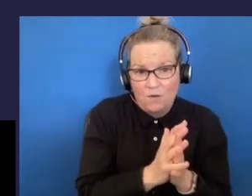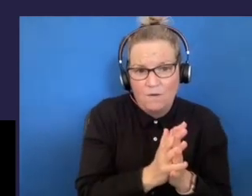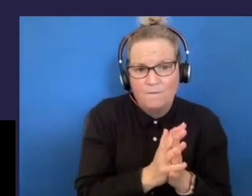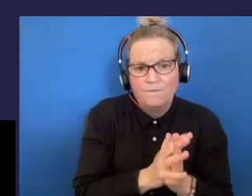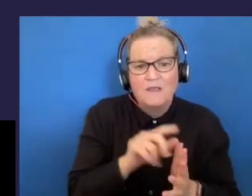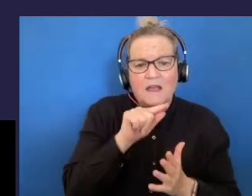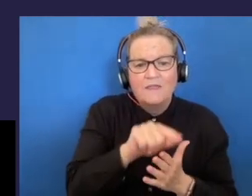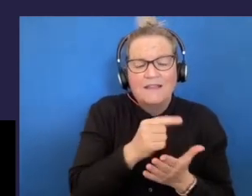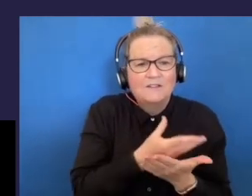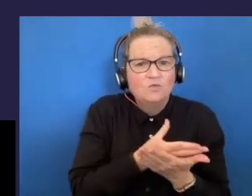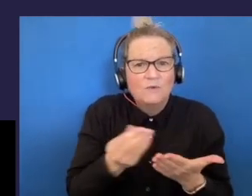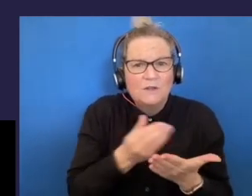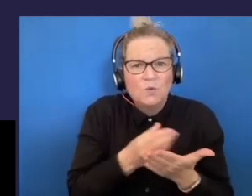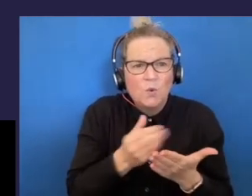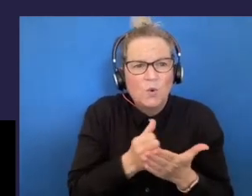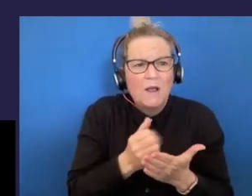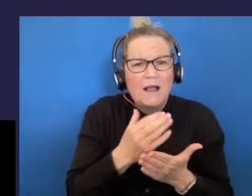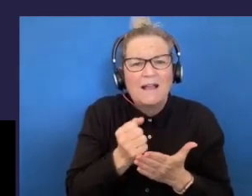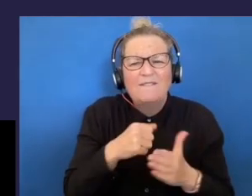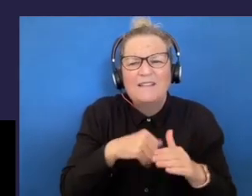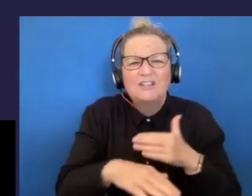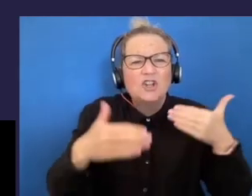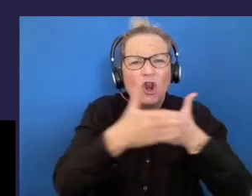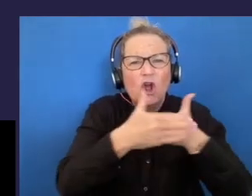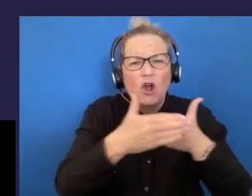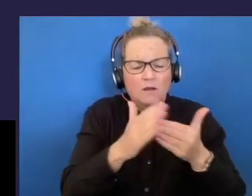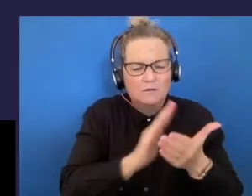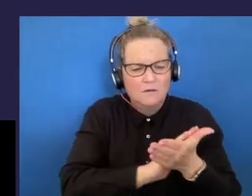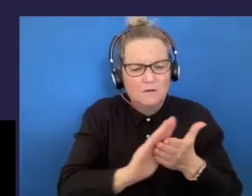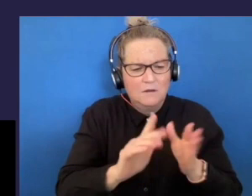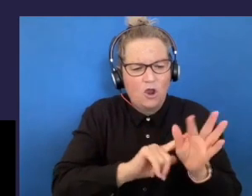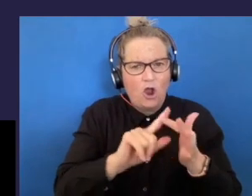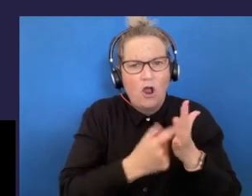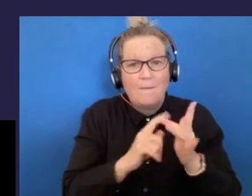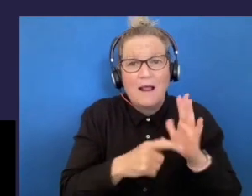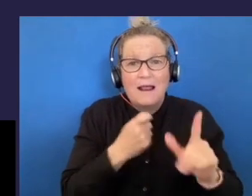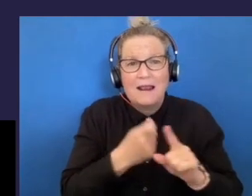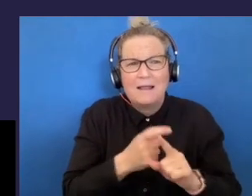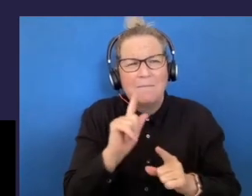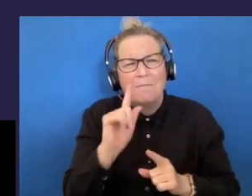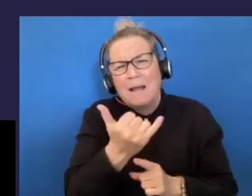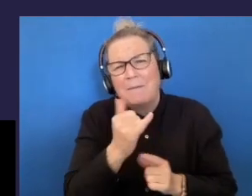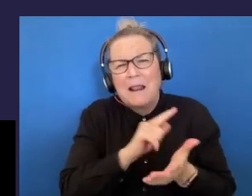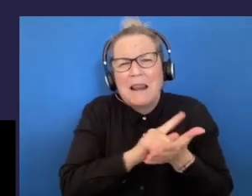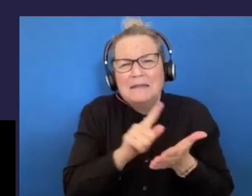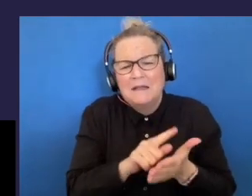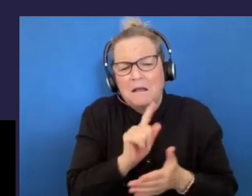hyperlinked in the slides handout and you may wish to engage with those at a later time.